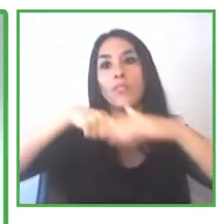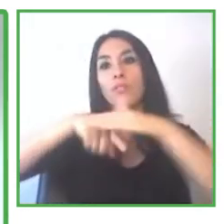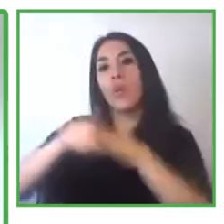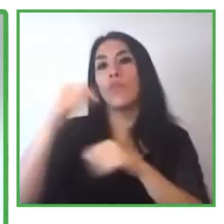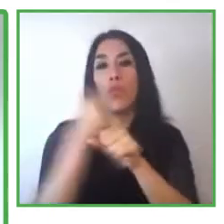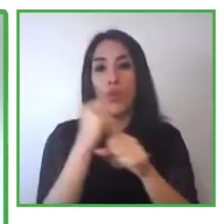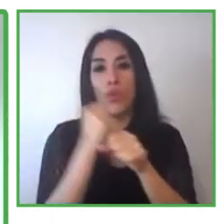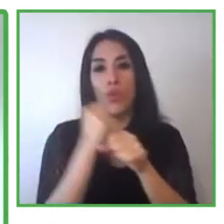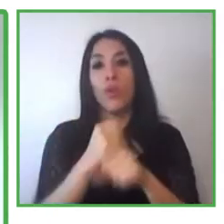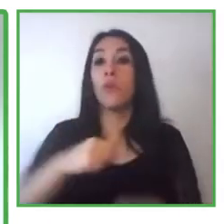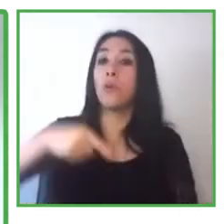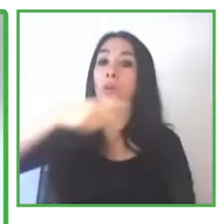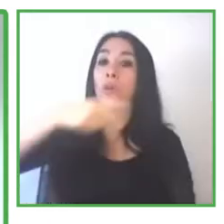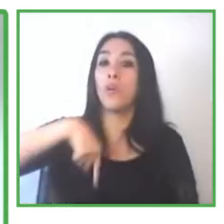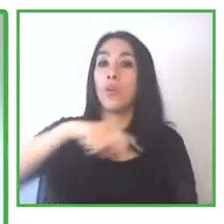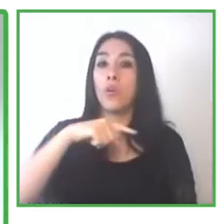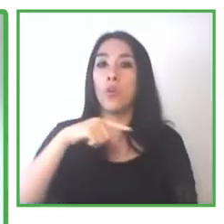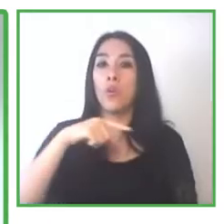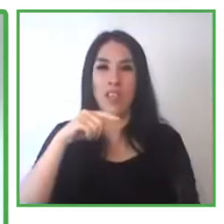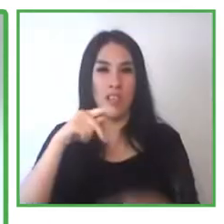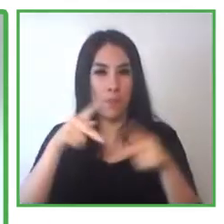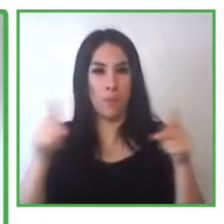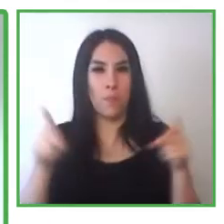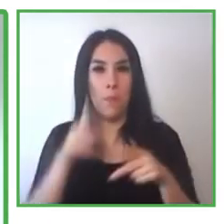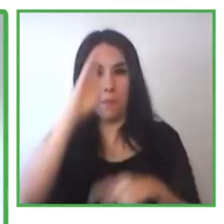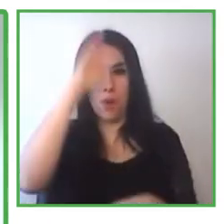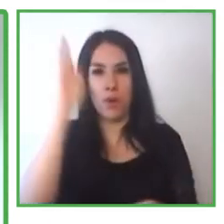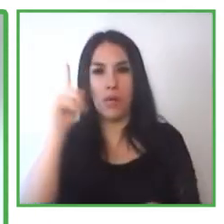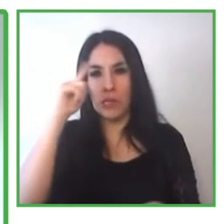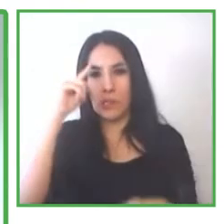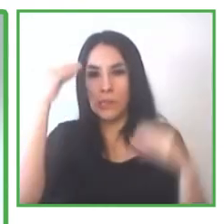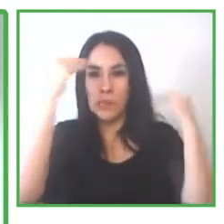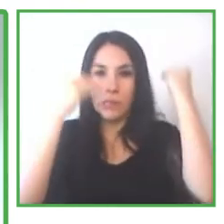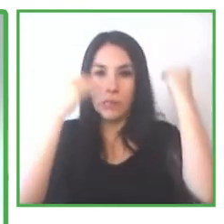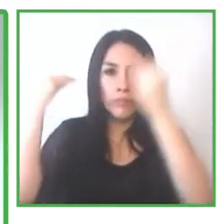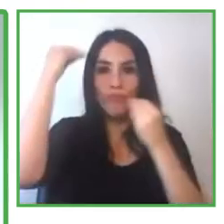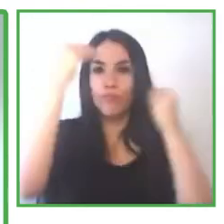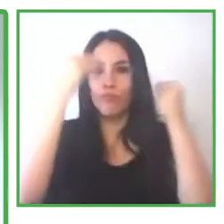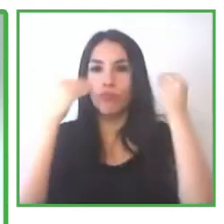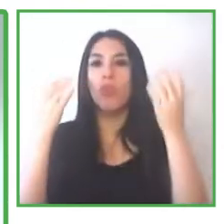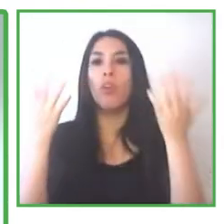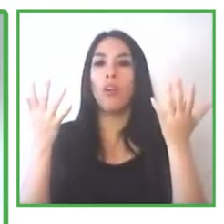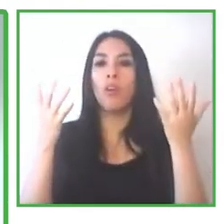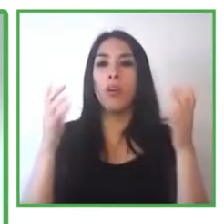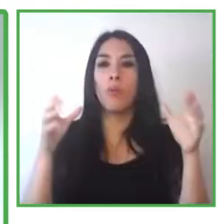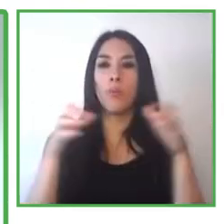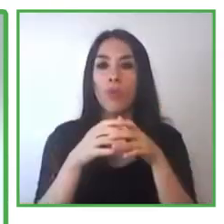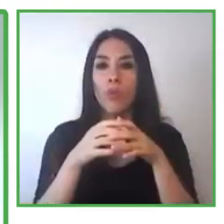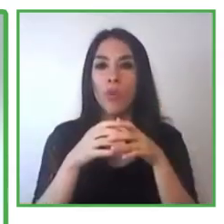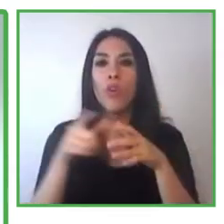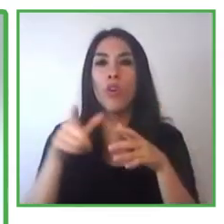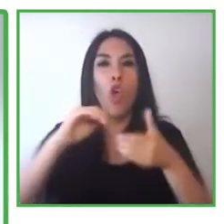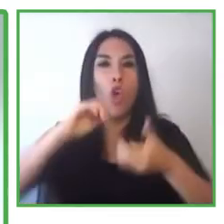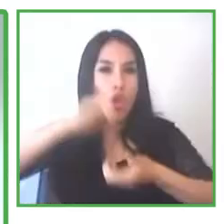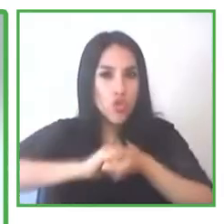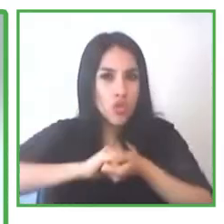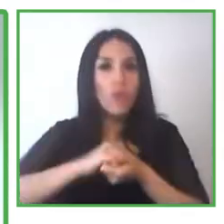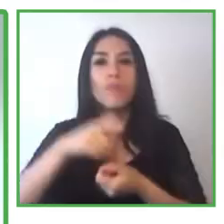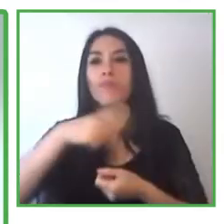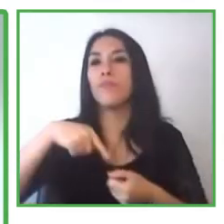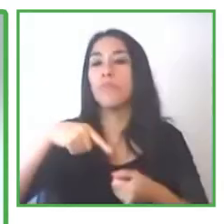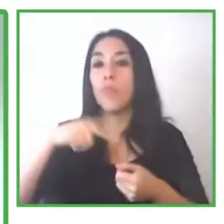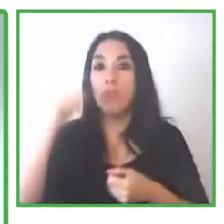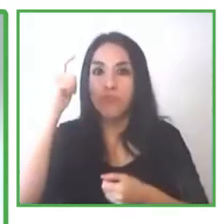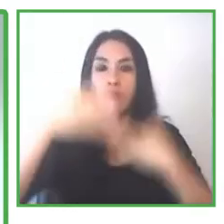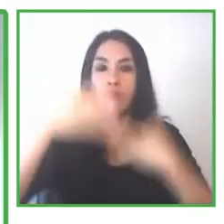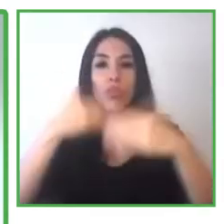terms, the law is extremely effective in the year prior to the starting inspection. 21,